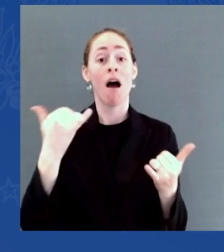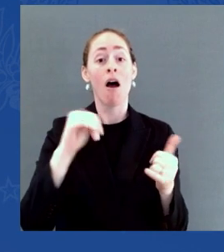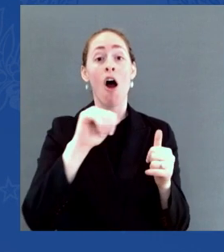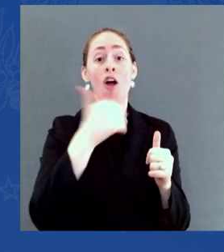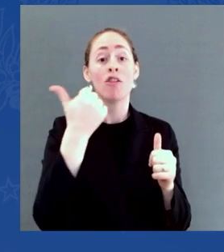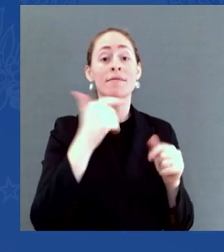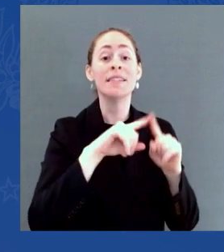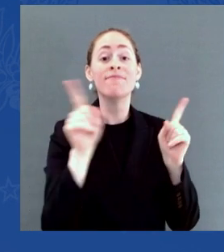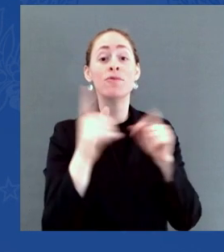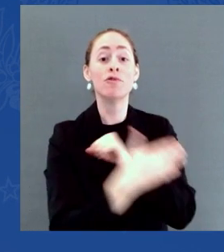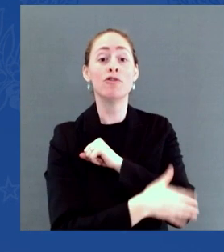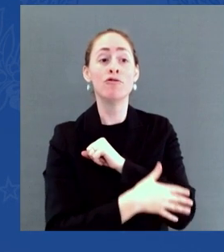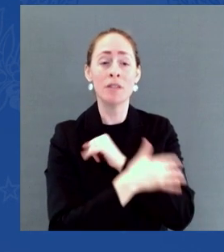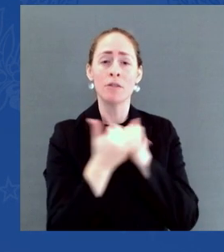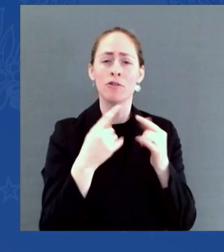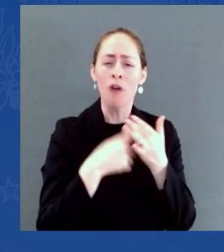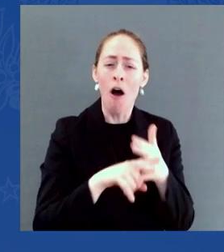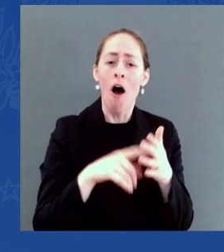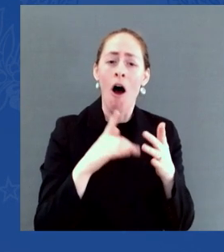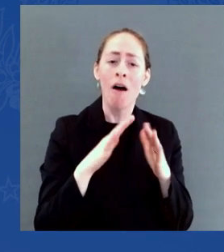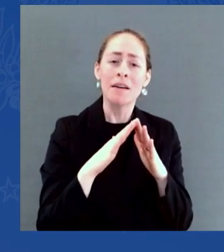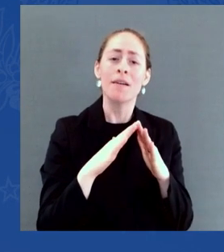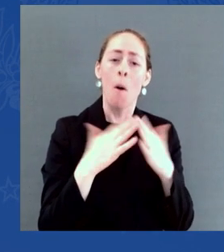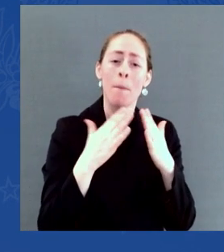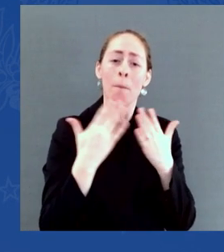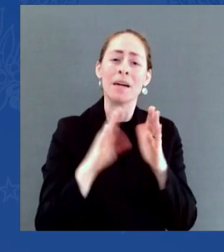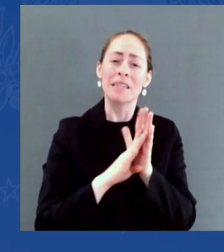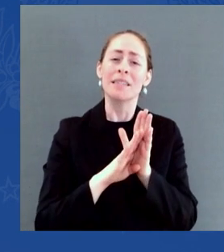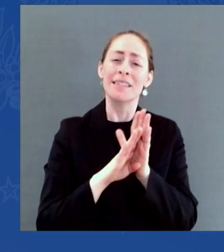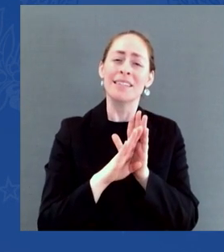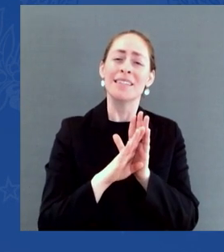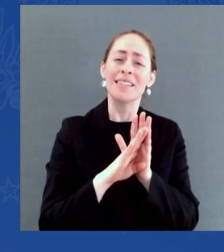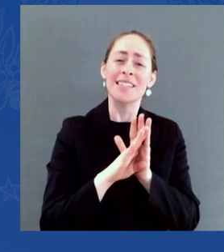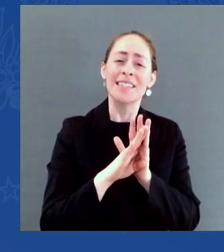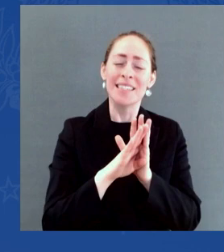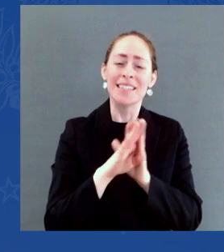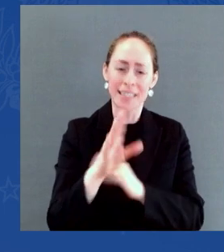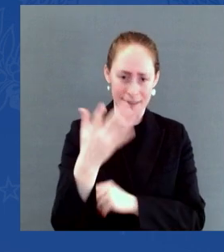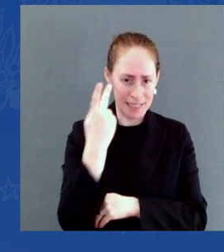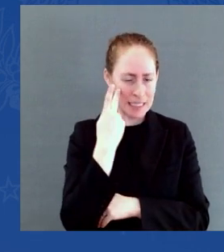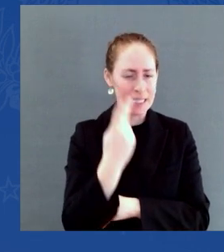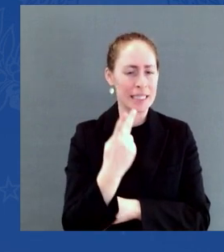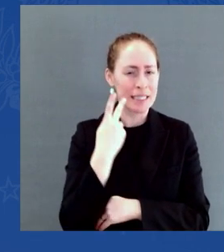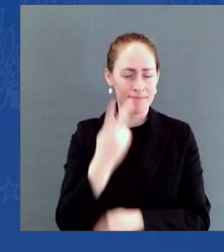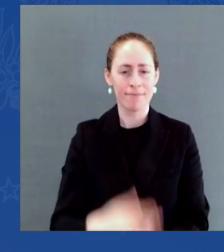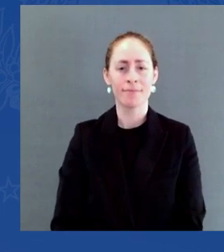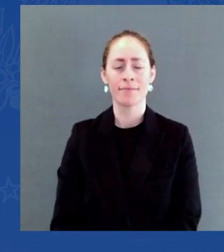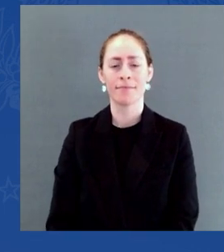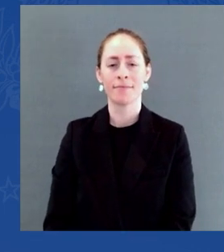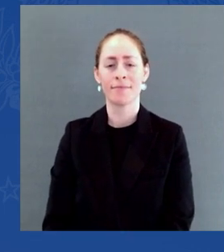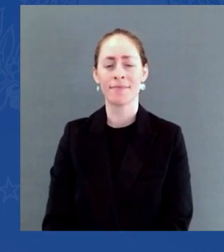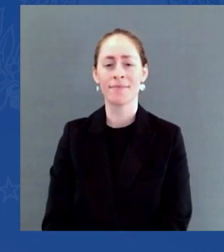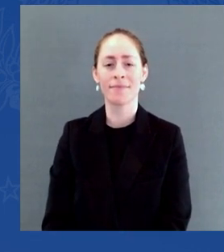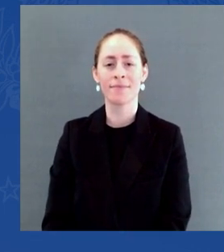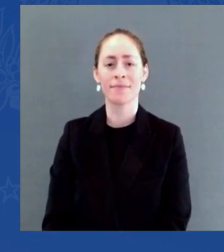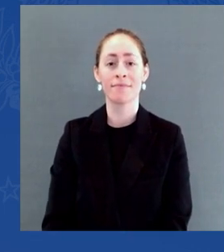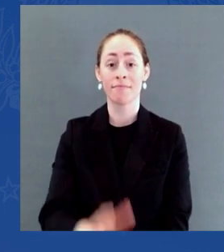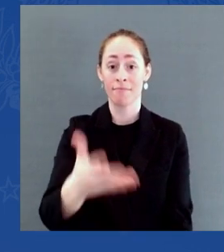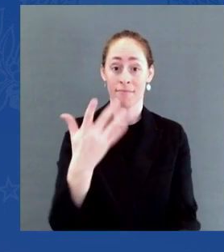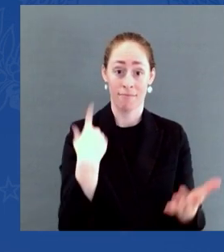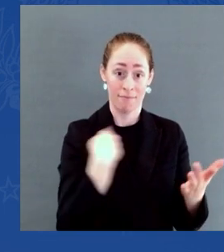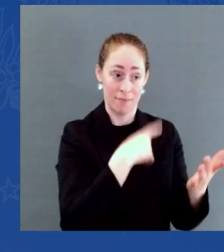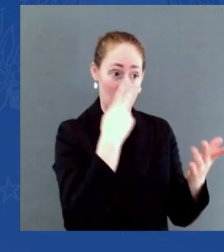will ease. But I have not been content to sit back and wait. I've used every tool available to address the price